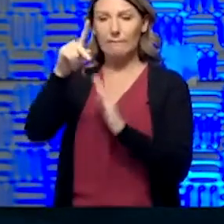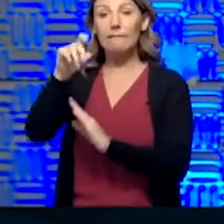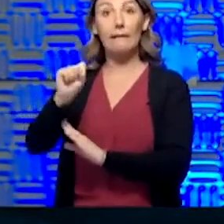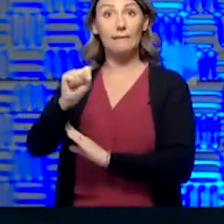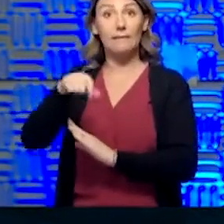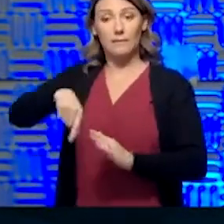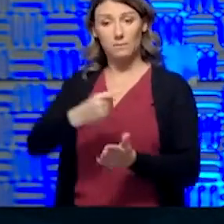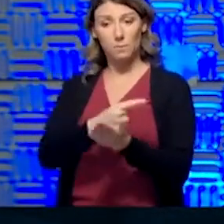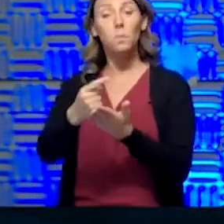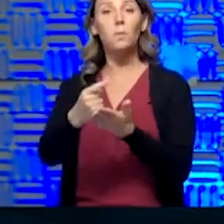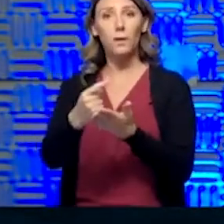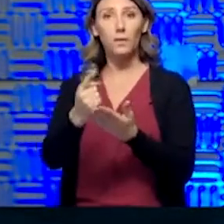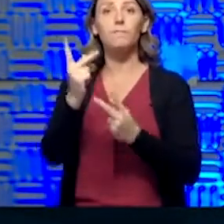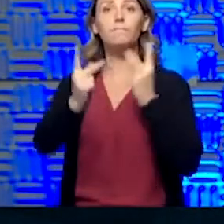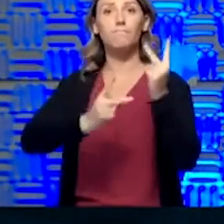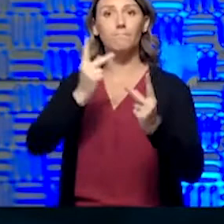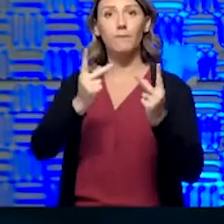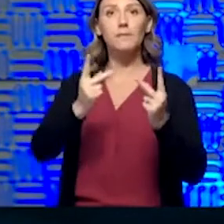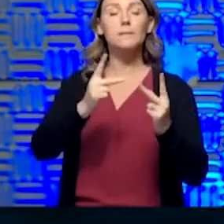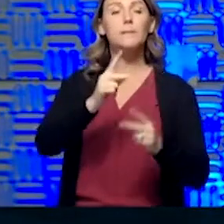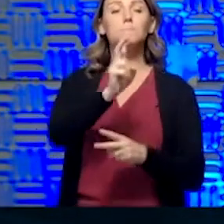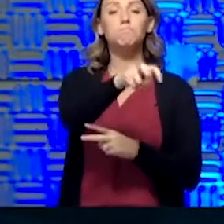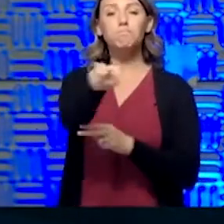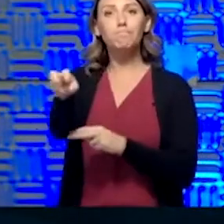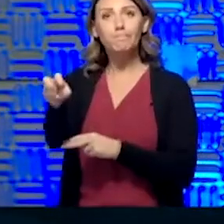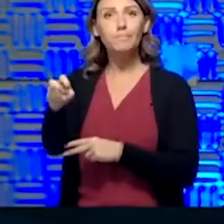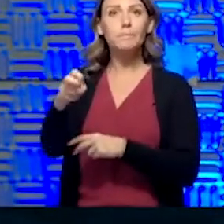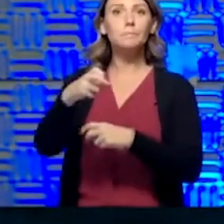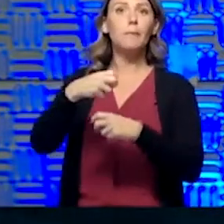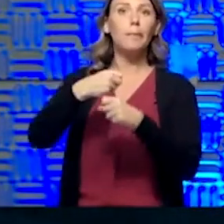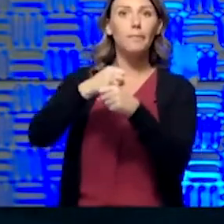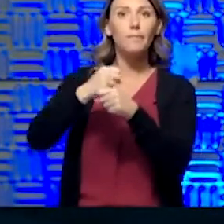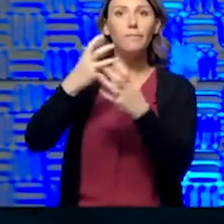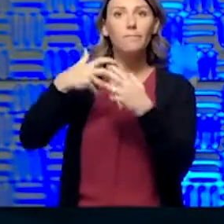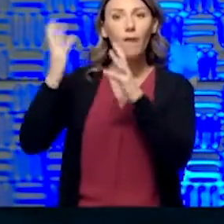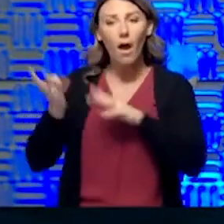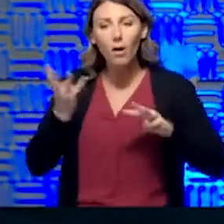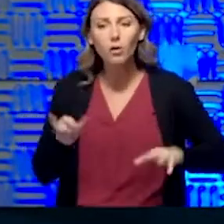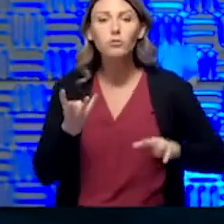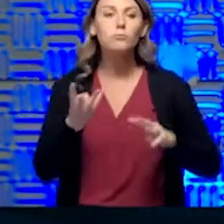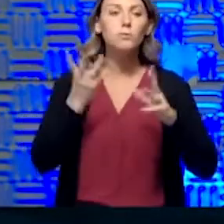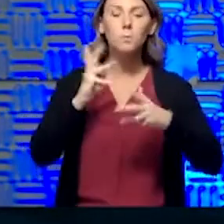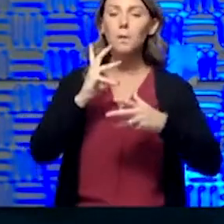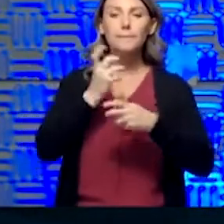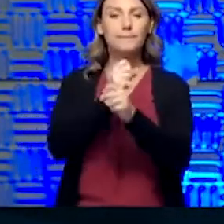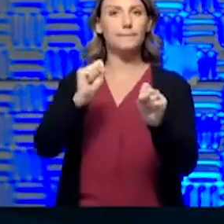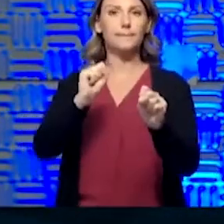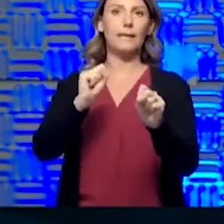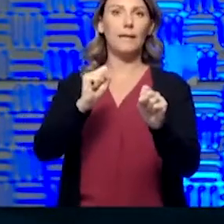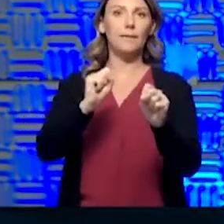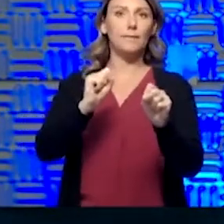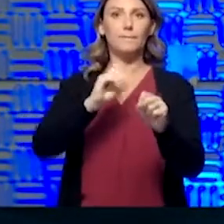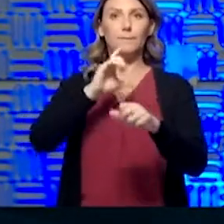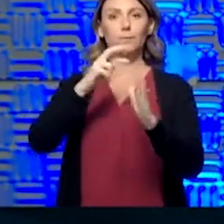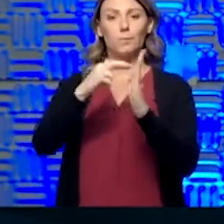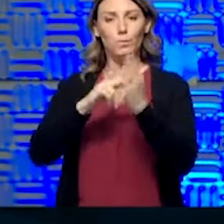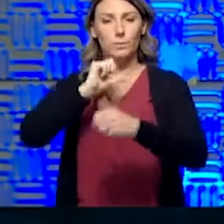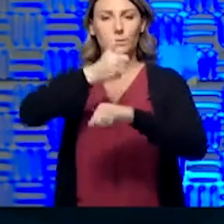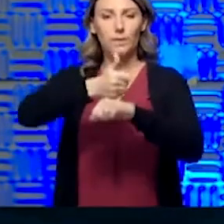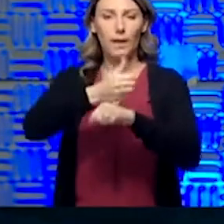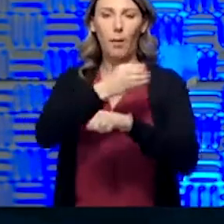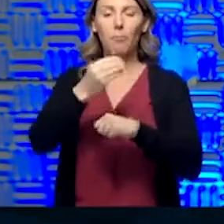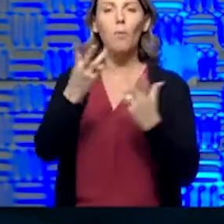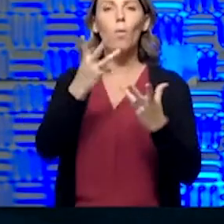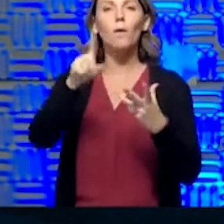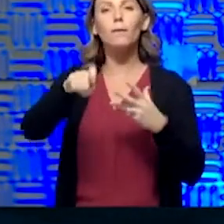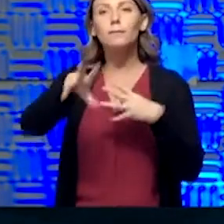visiting those plants, determining what safety measures had been taken, what safety measures needed to be taken further. And